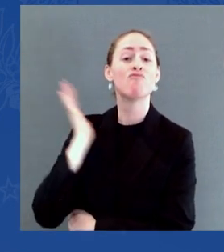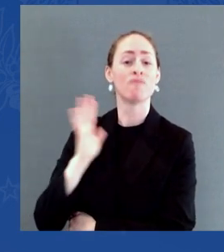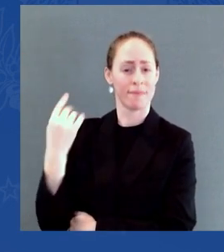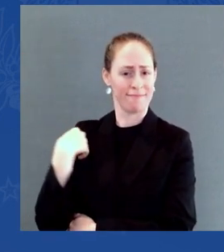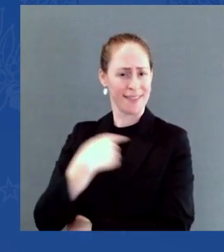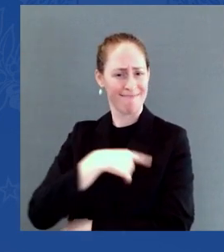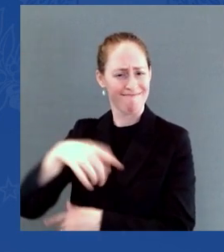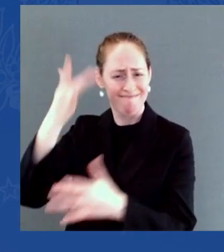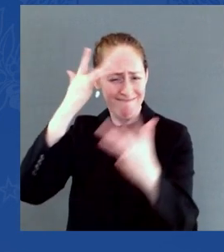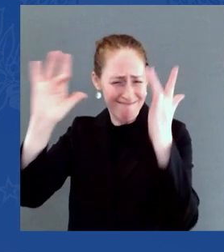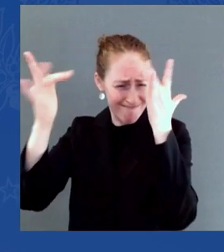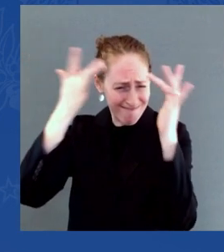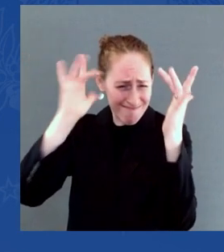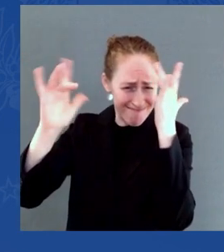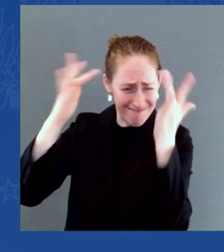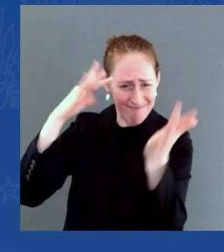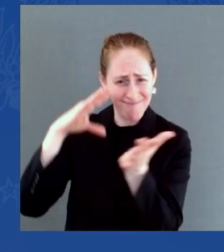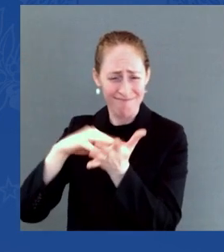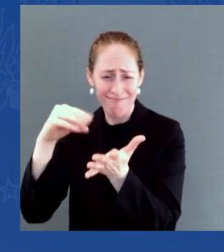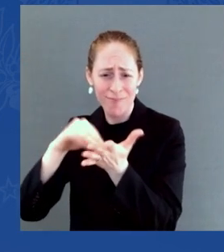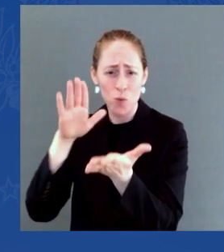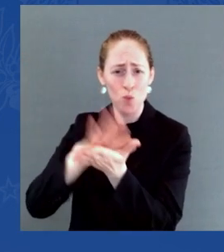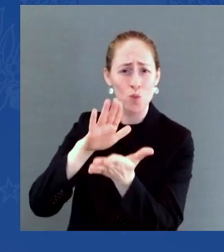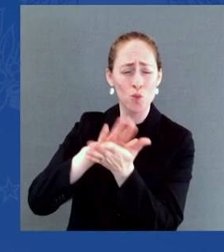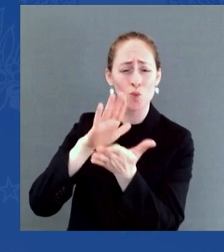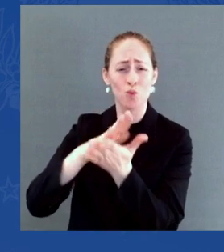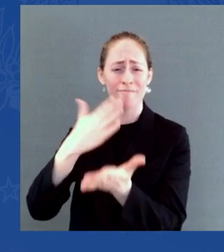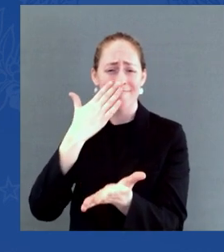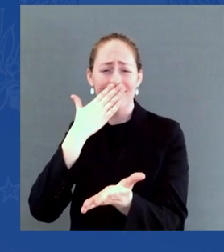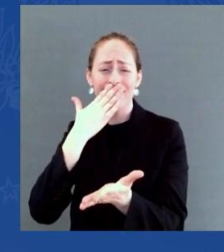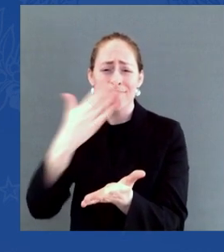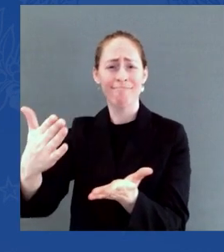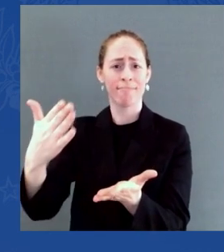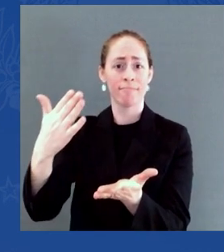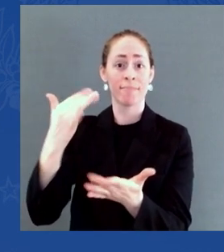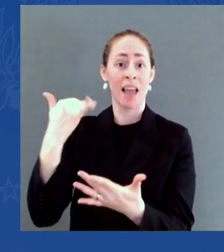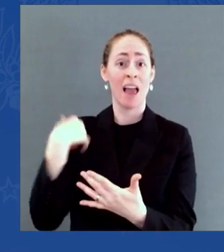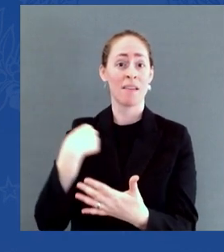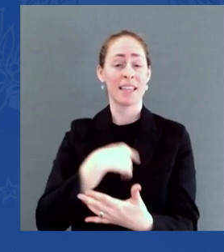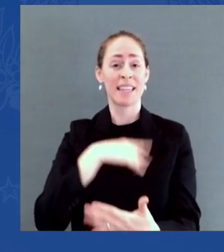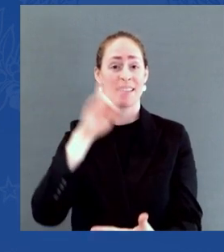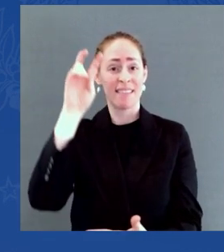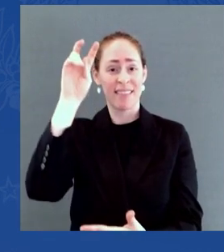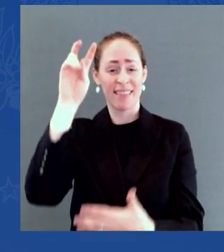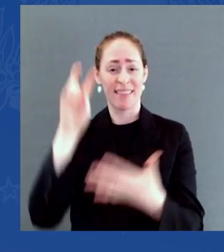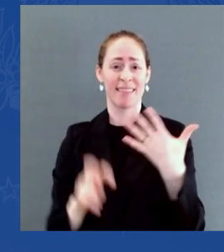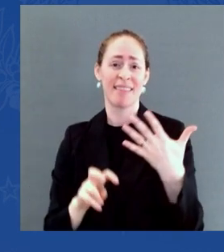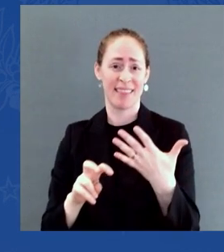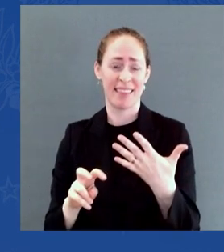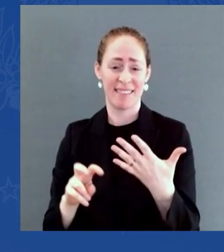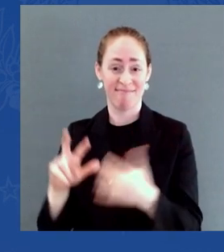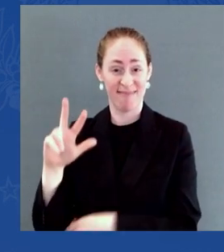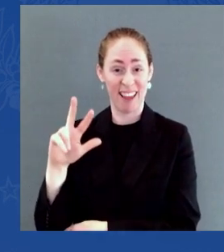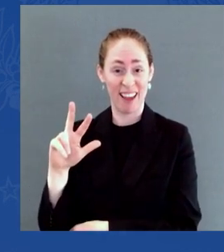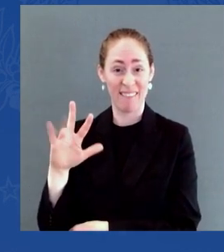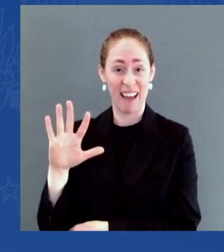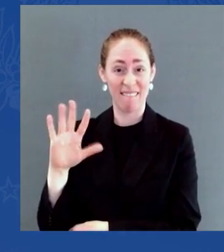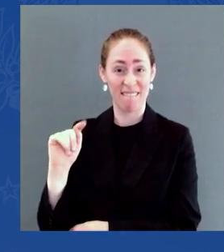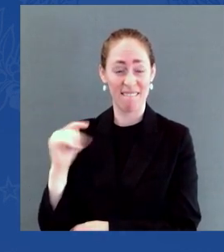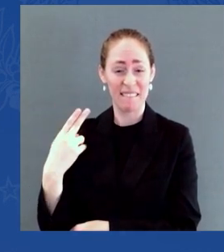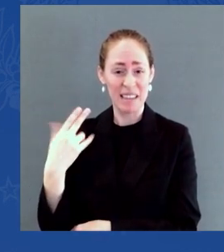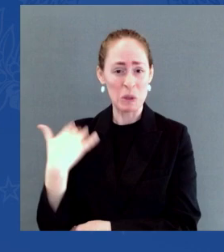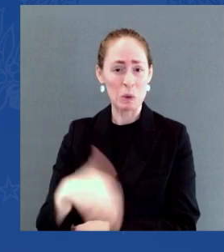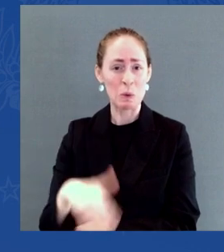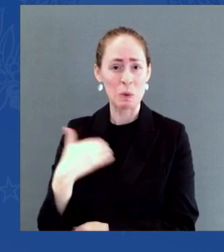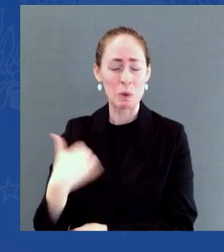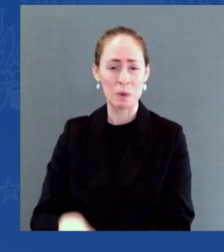35 out of 37 major countries when it comes to investing in early child education and care. We can't be competitive in the 21st